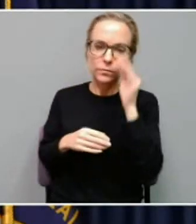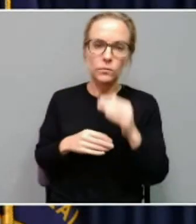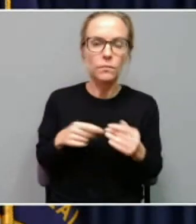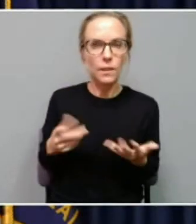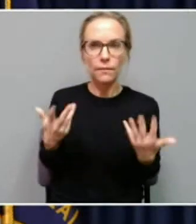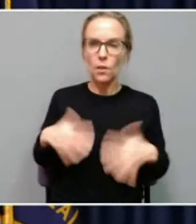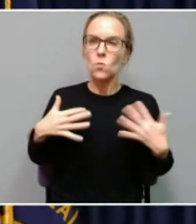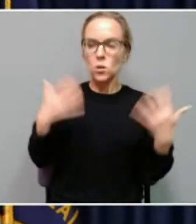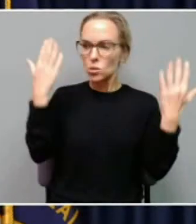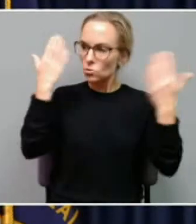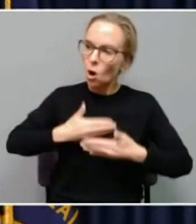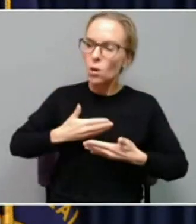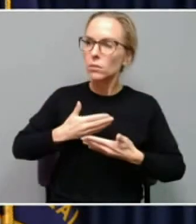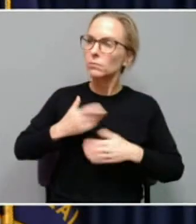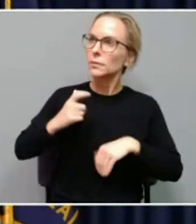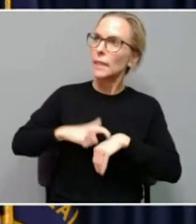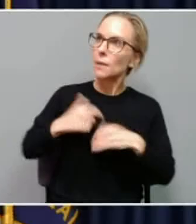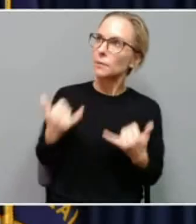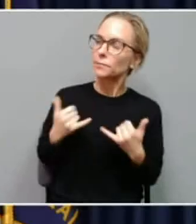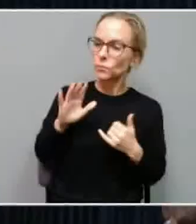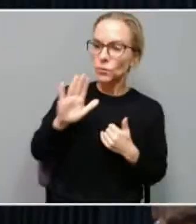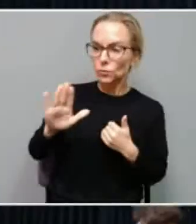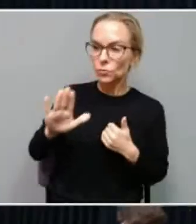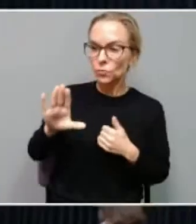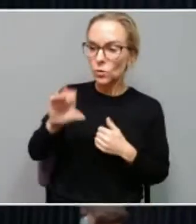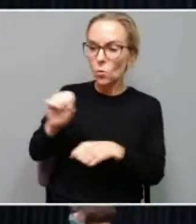and you and your coworkers are our beacon of hope.